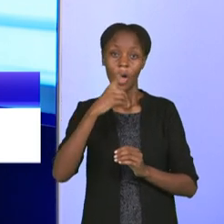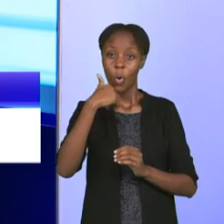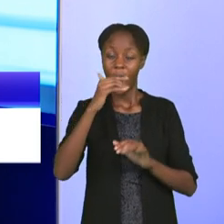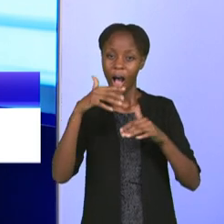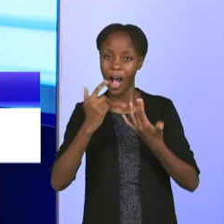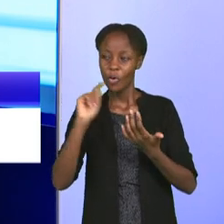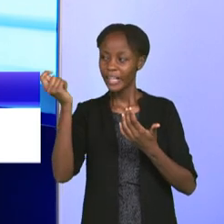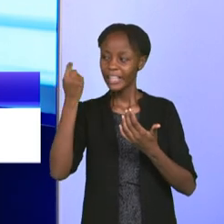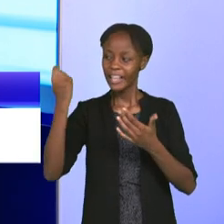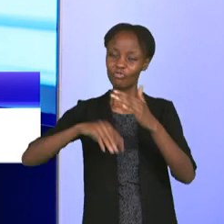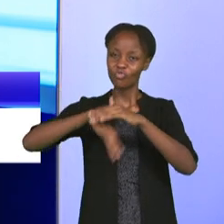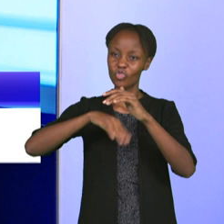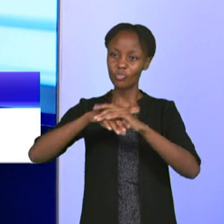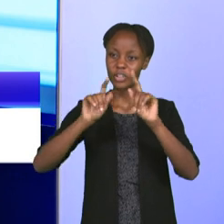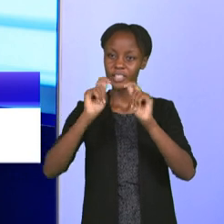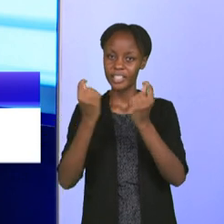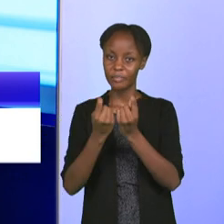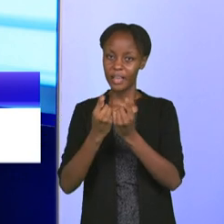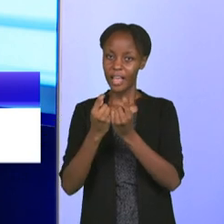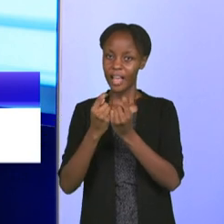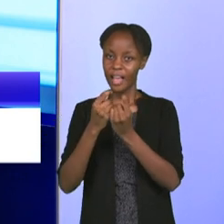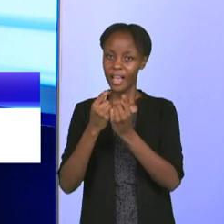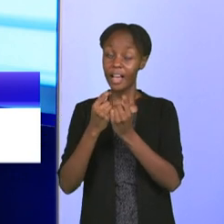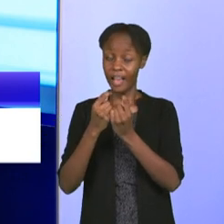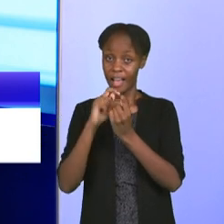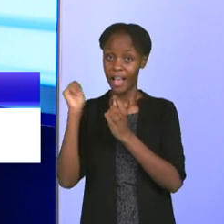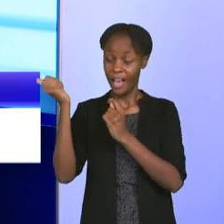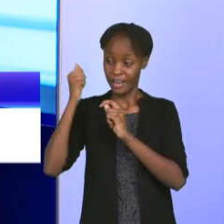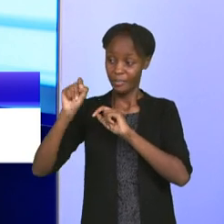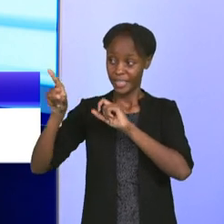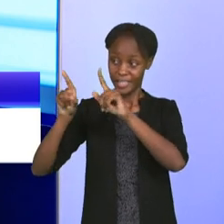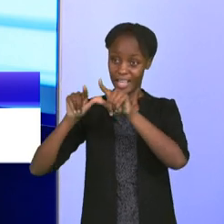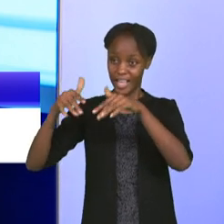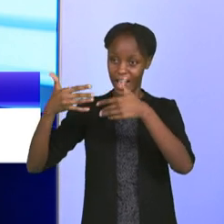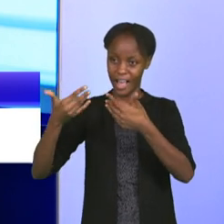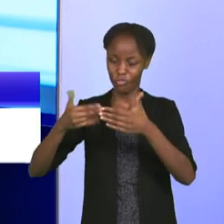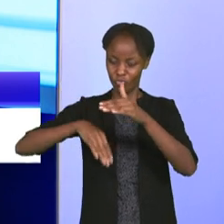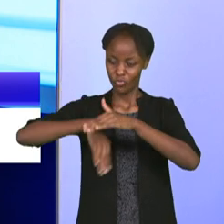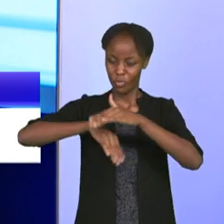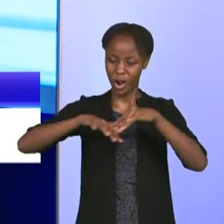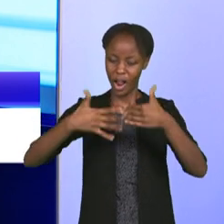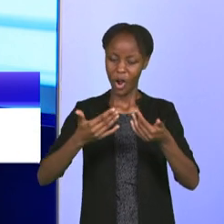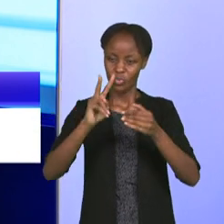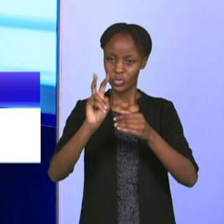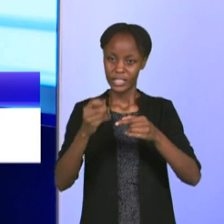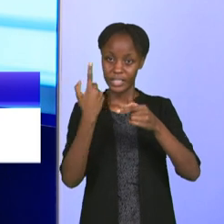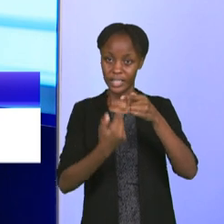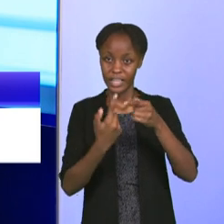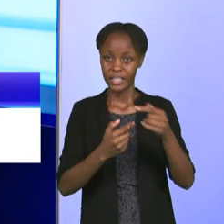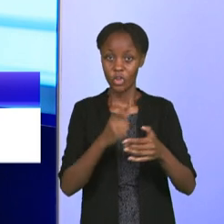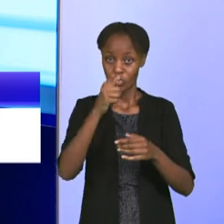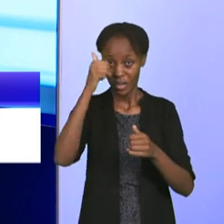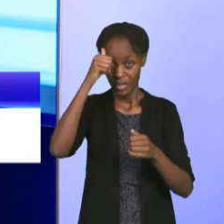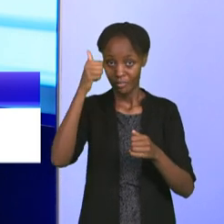Harambe Stars and what we have to talk about Harambe Stars is the performance that they've had in the last 20 years. If you can